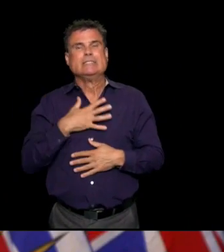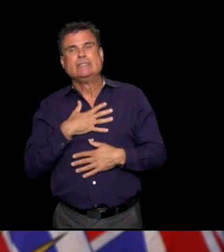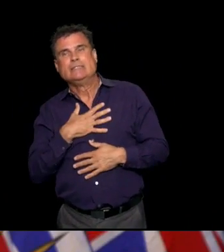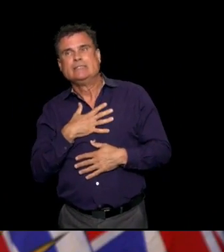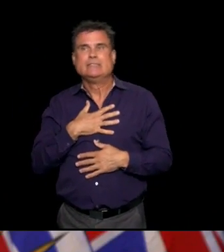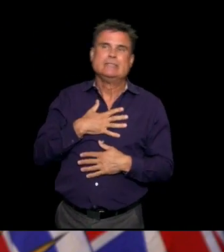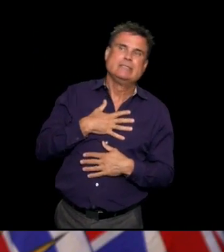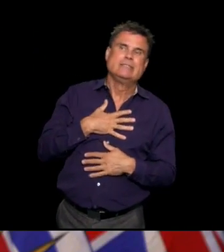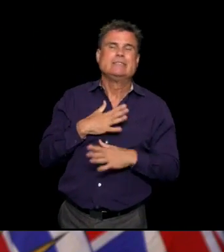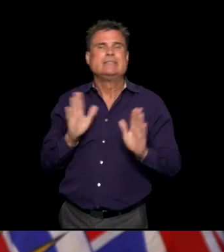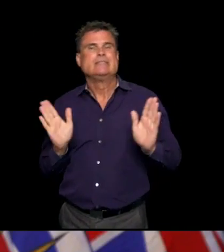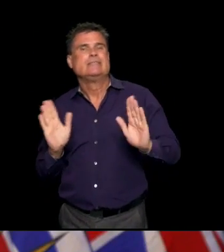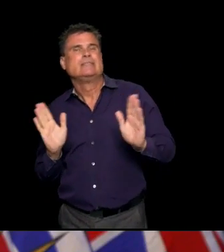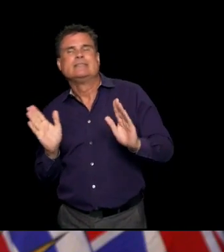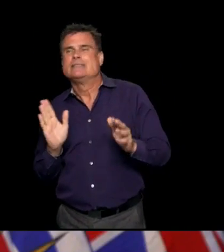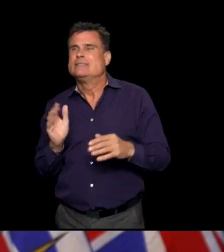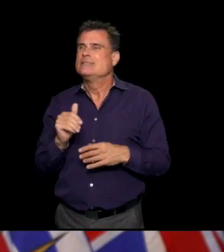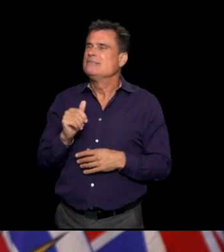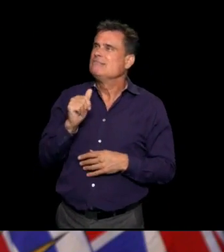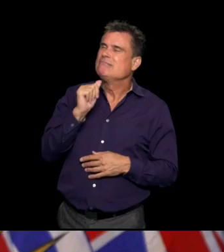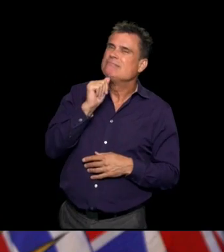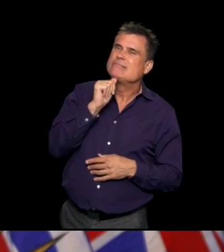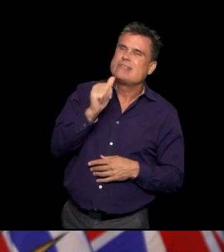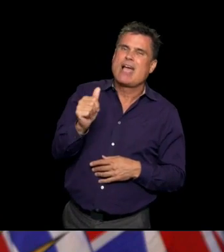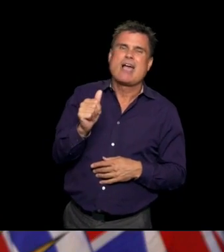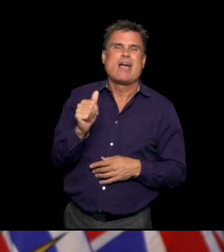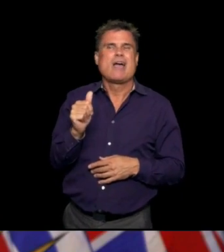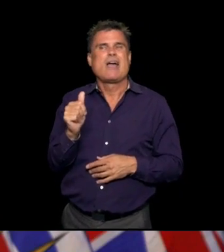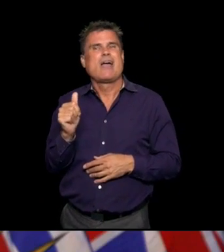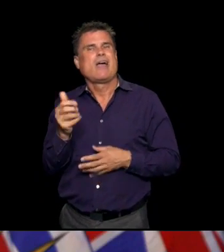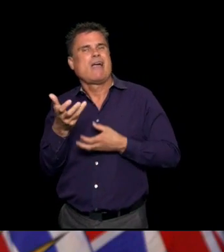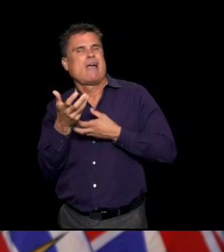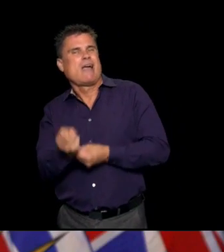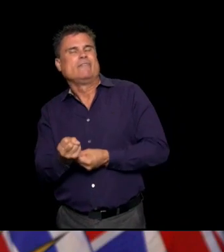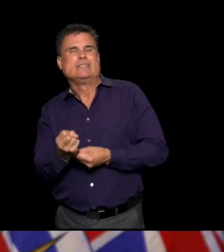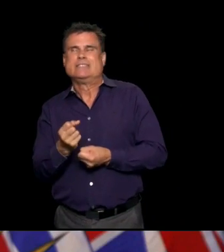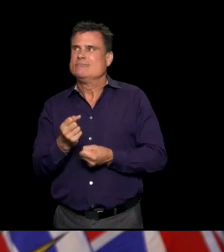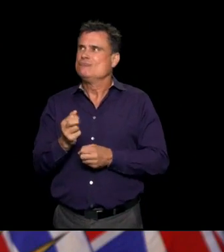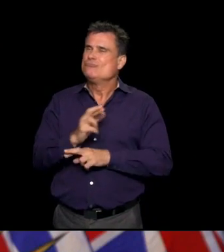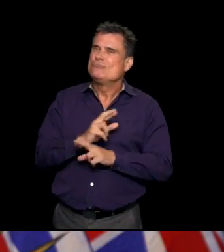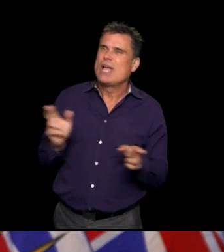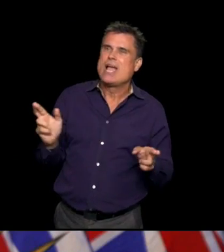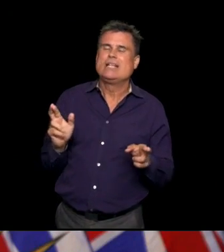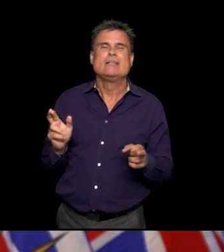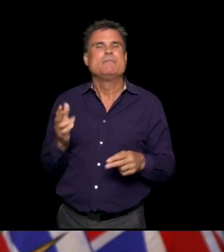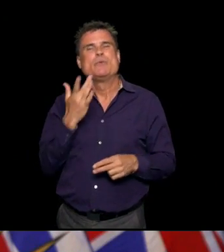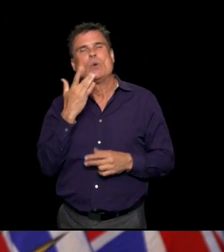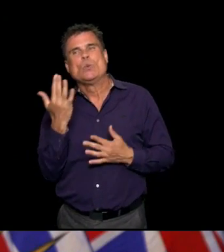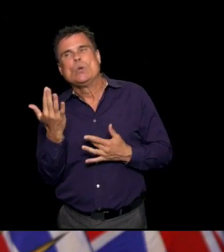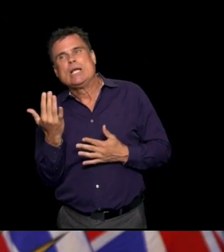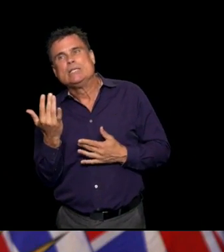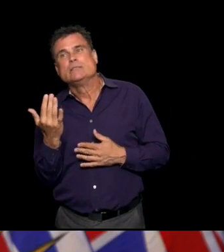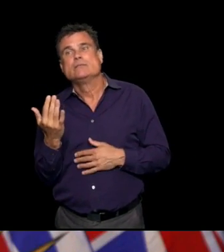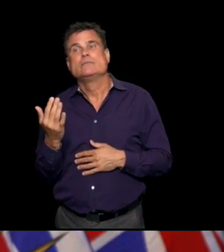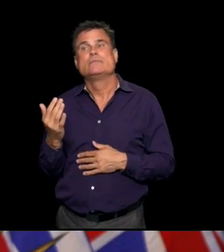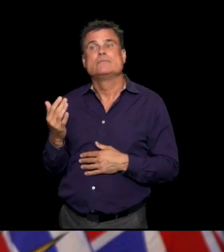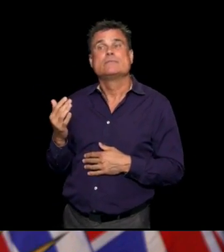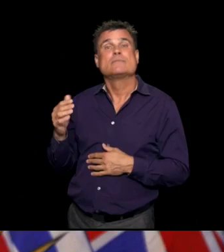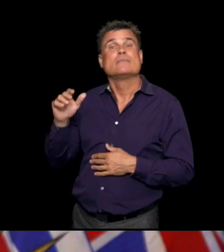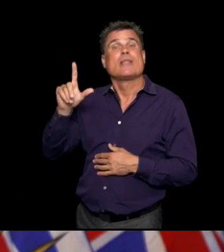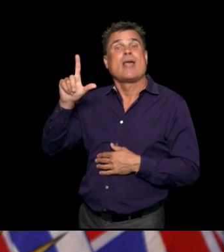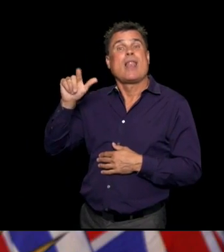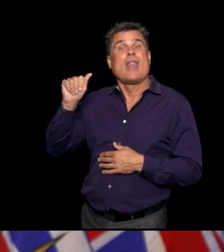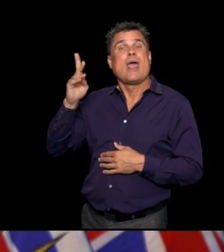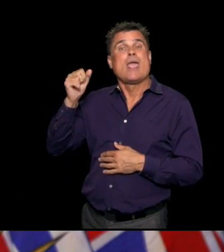going back to school if it was two weeks after that long weekend period. Because they're worried that people might be going away in the summer.